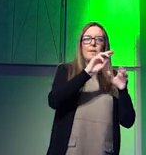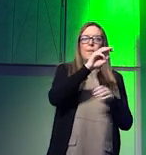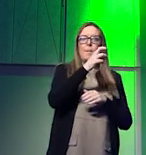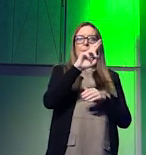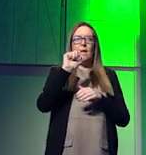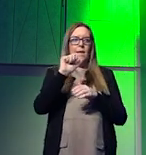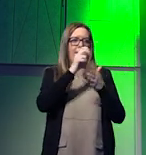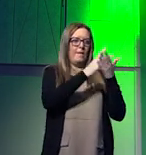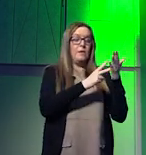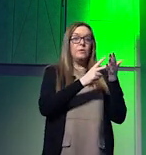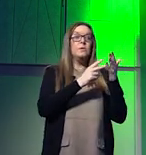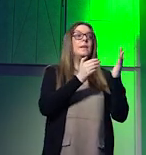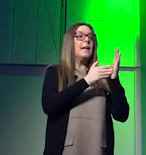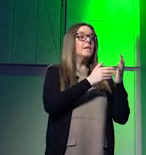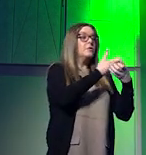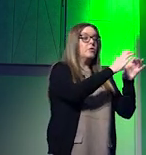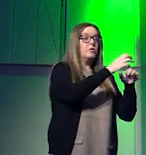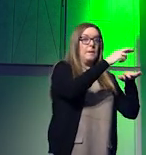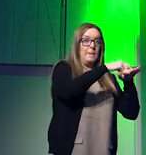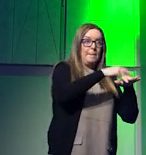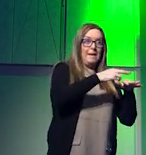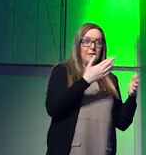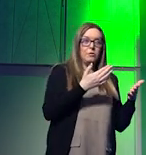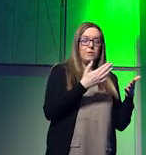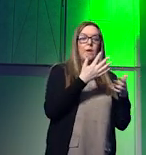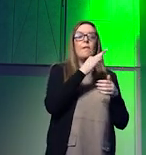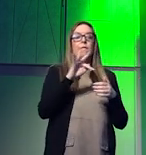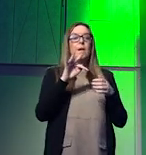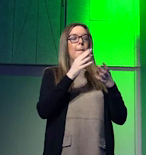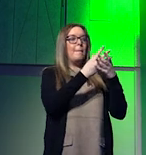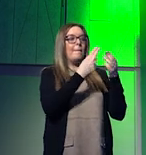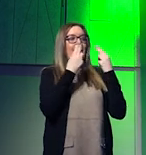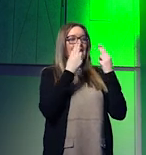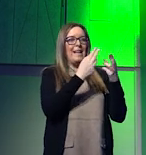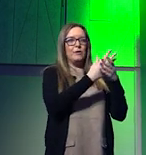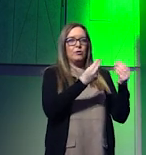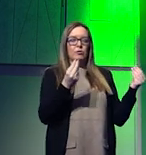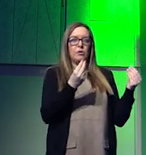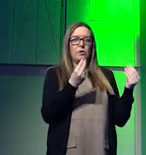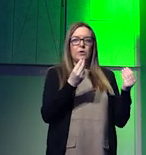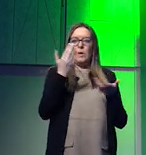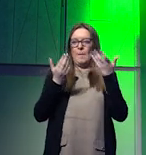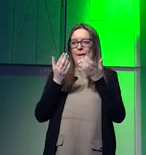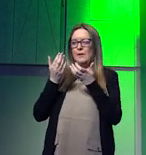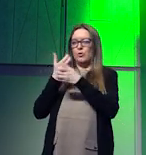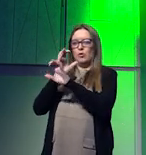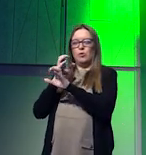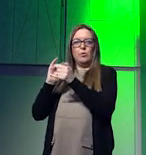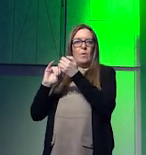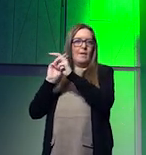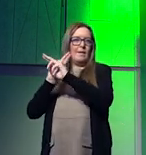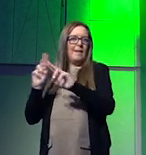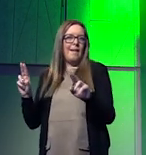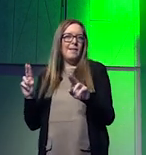between those countries that are better endowed from a natural resource perspective and those that are not. Because the more we actually